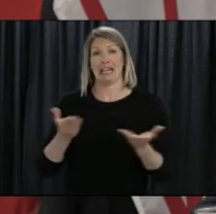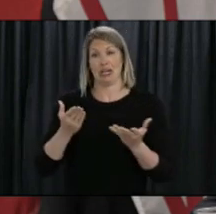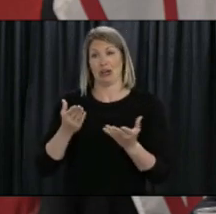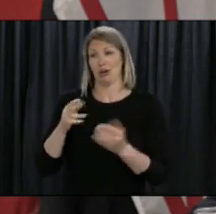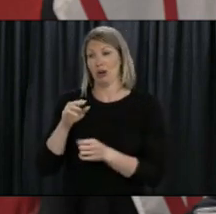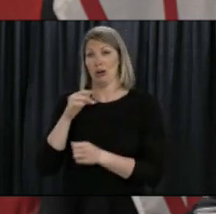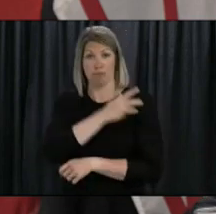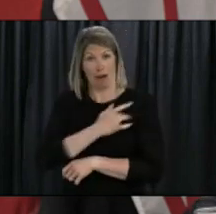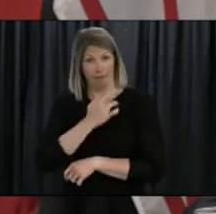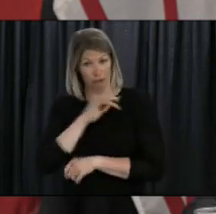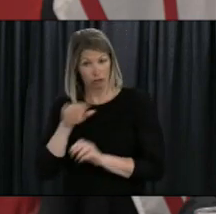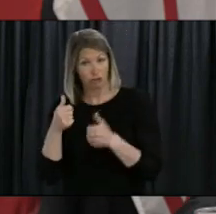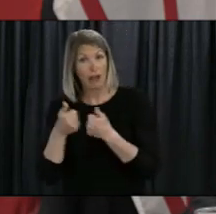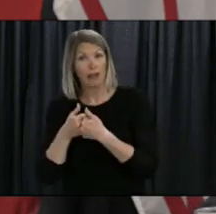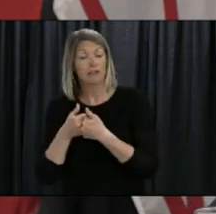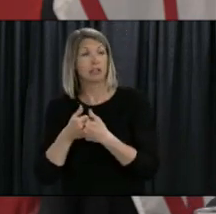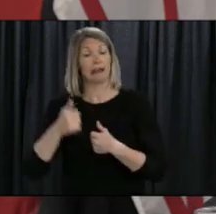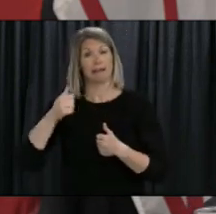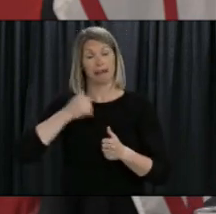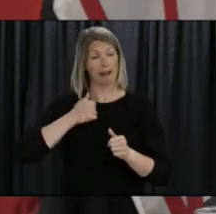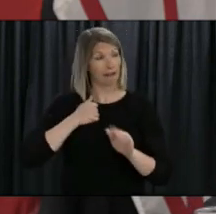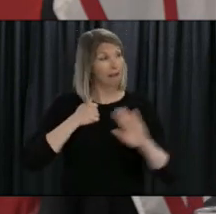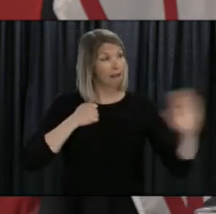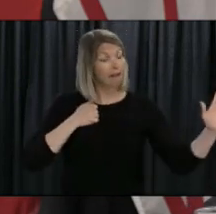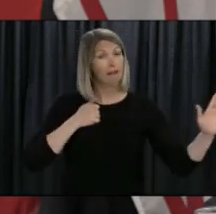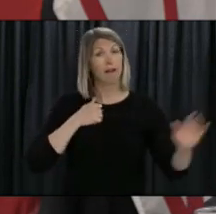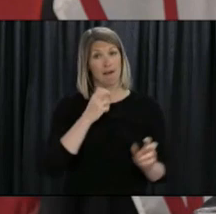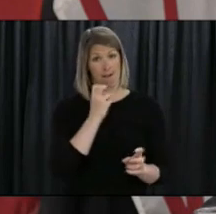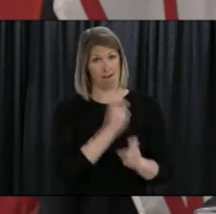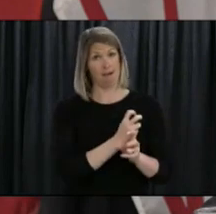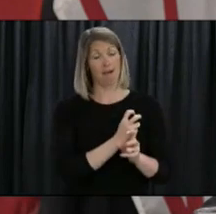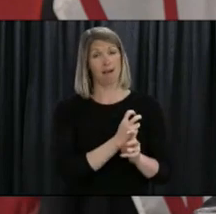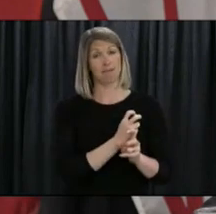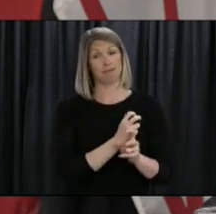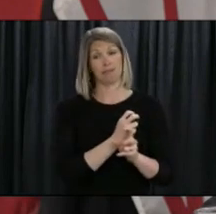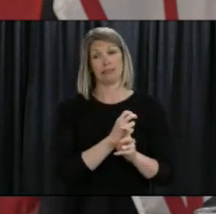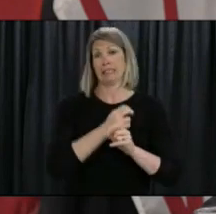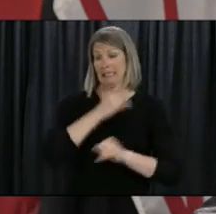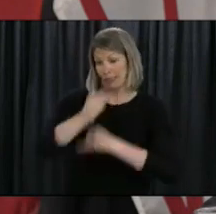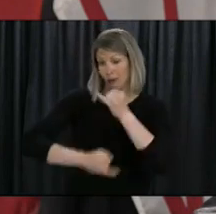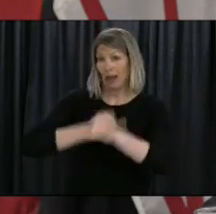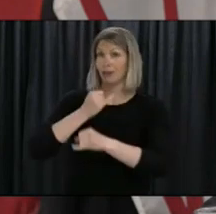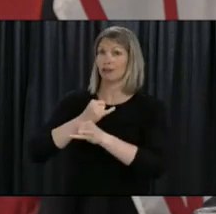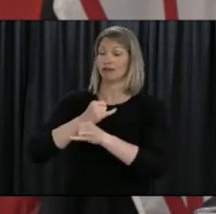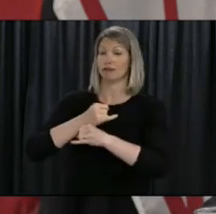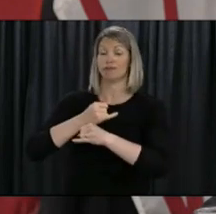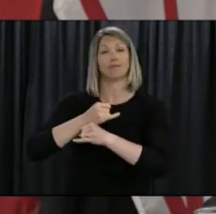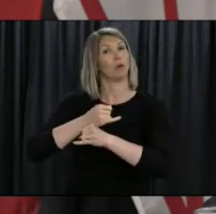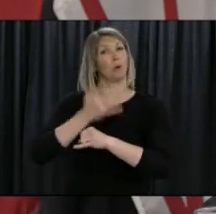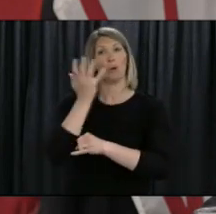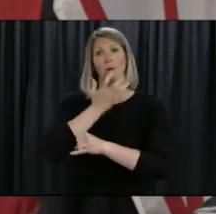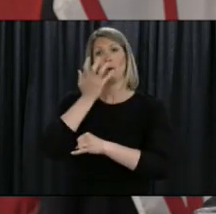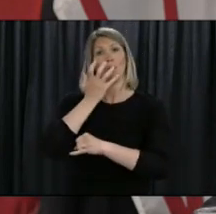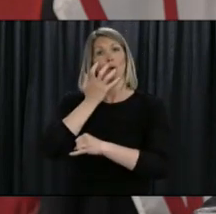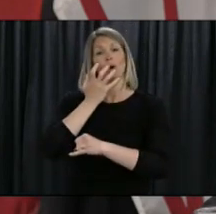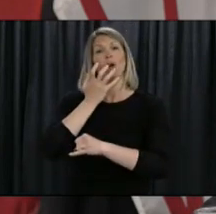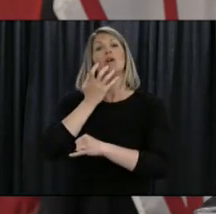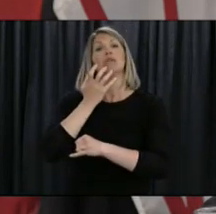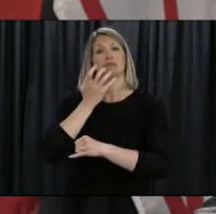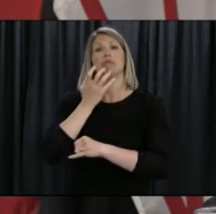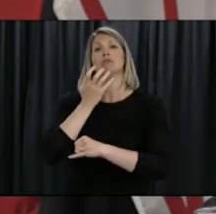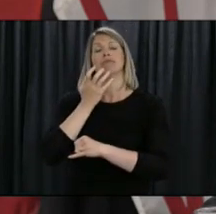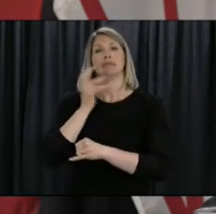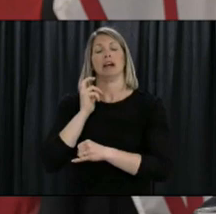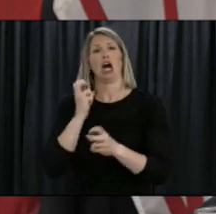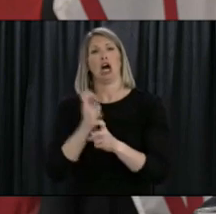It's been challenging for many families. And I said before in those briefings that change is the only constant